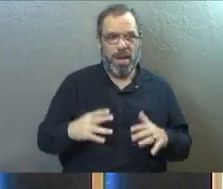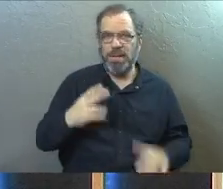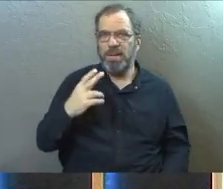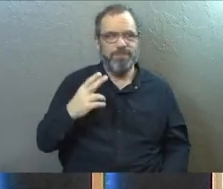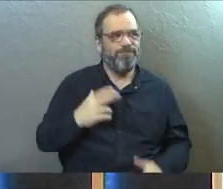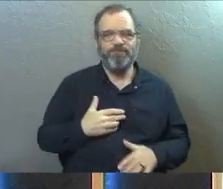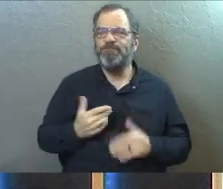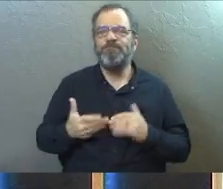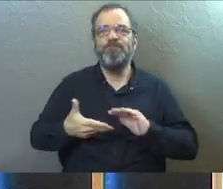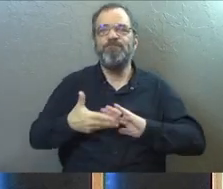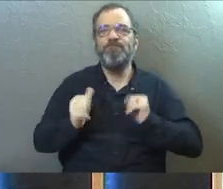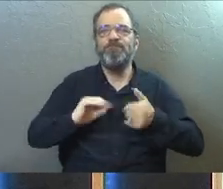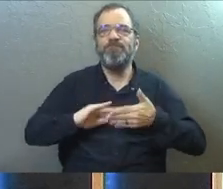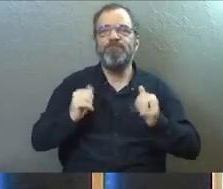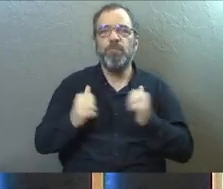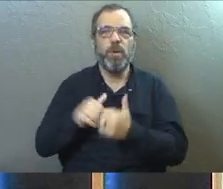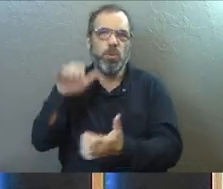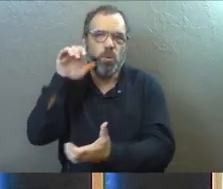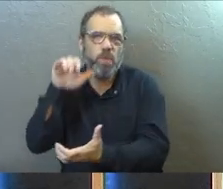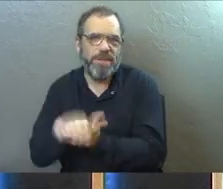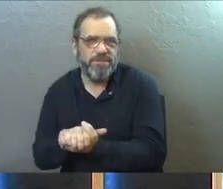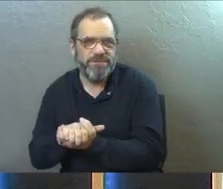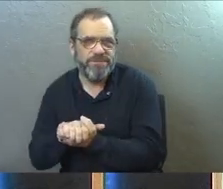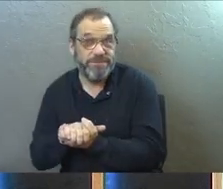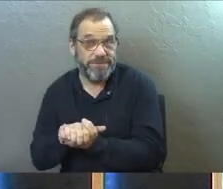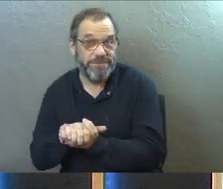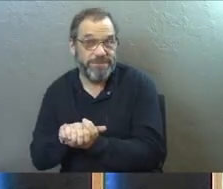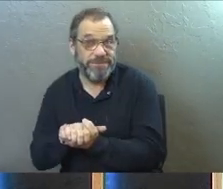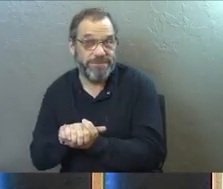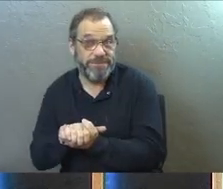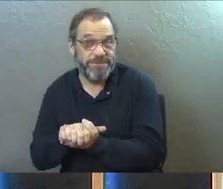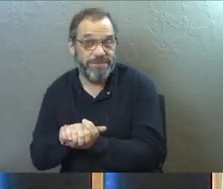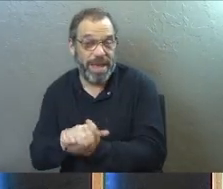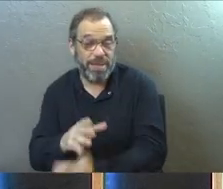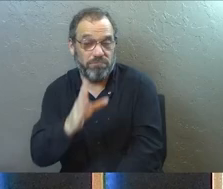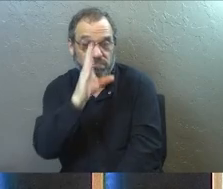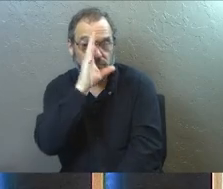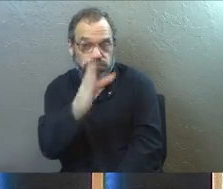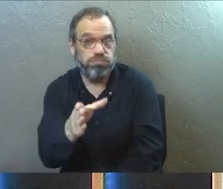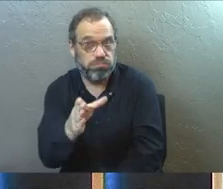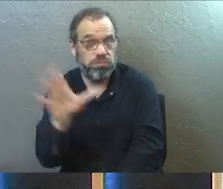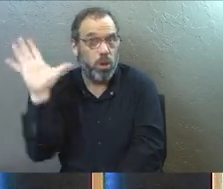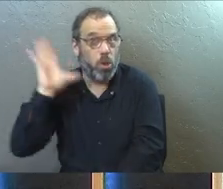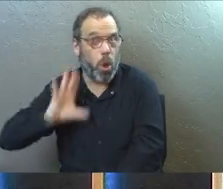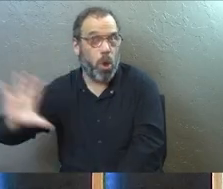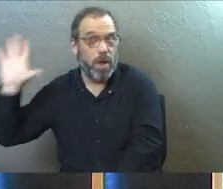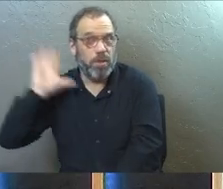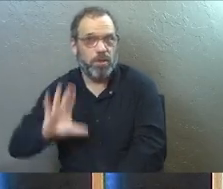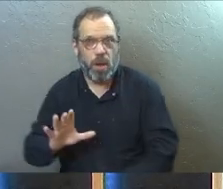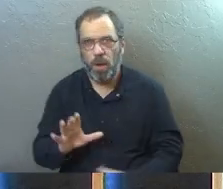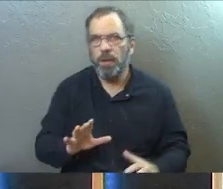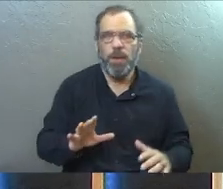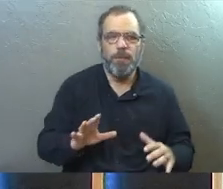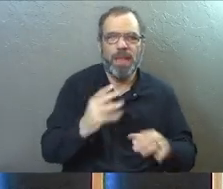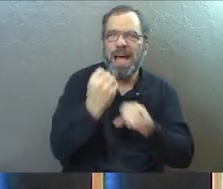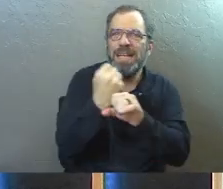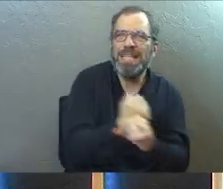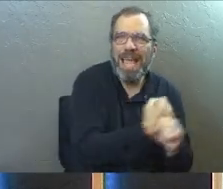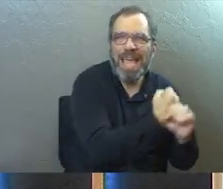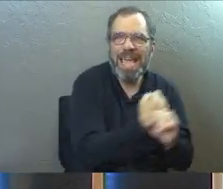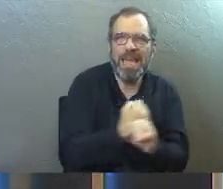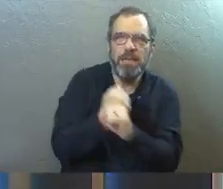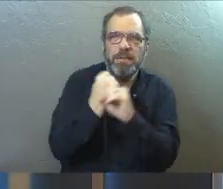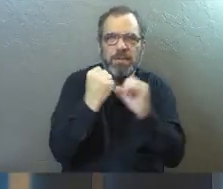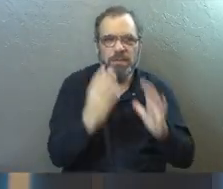funny business happening with your wife. And they were brutal in those days. And so, they would take slaves or they would take